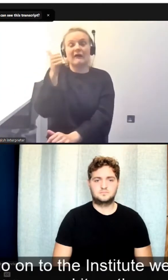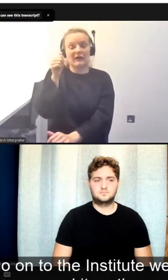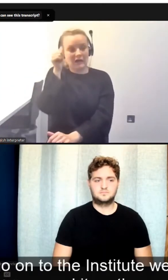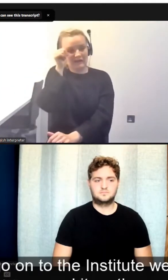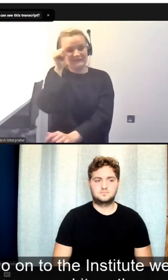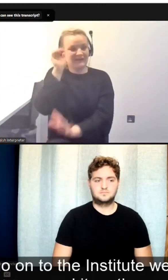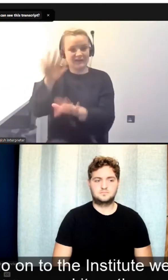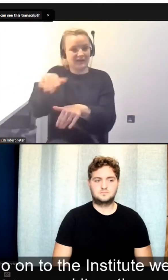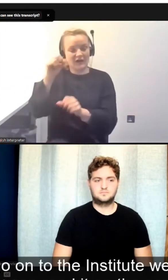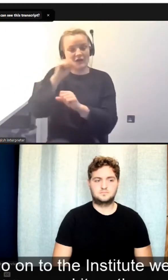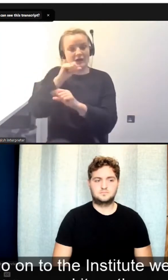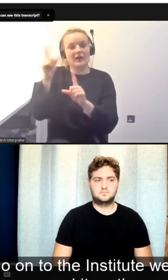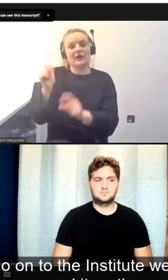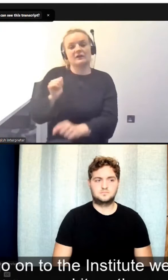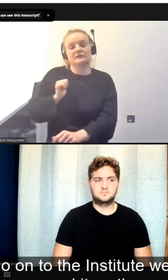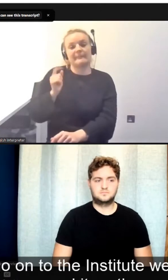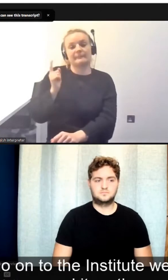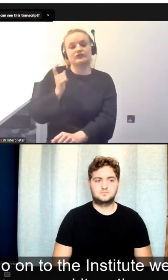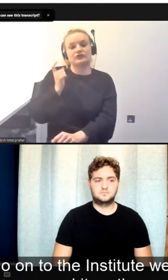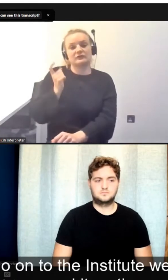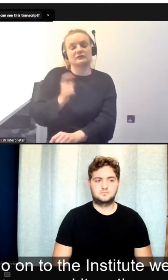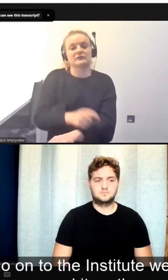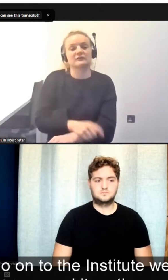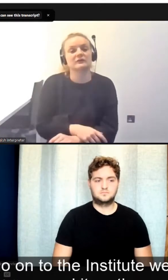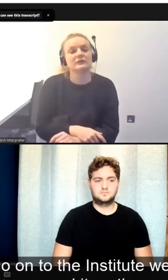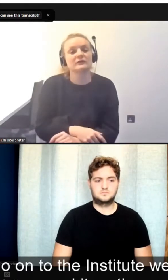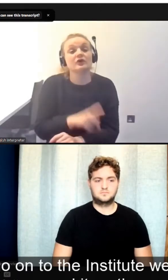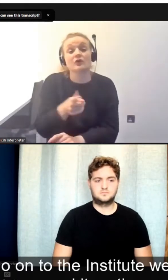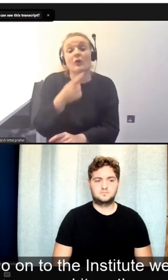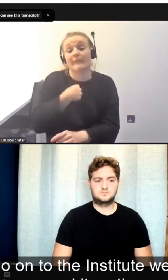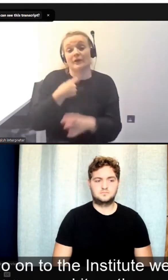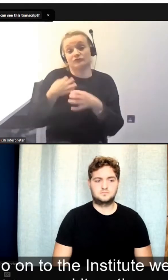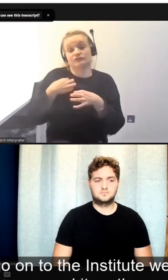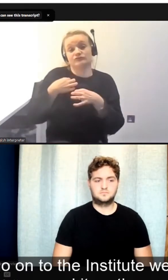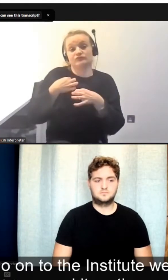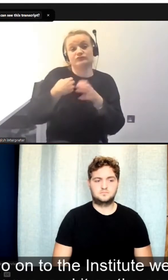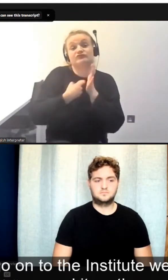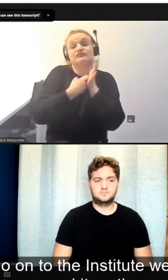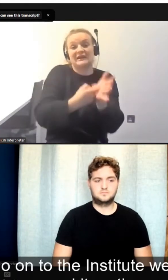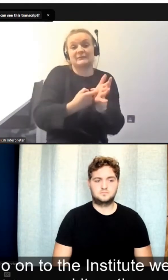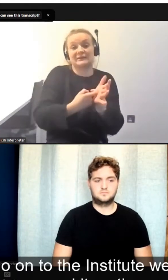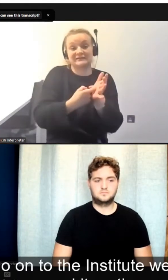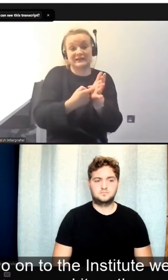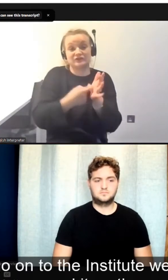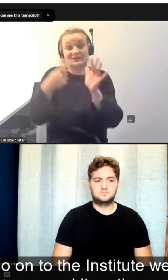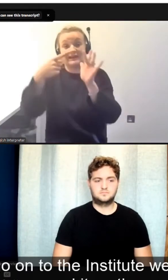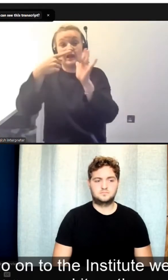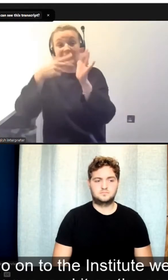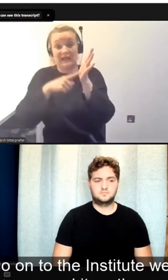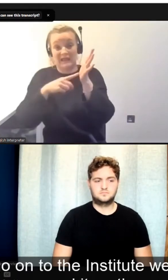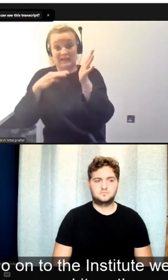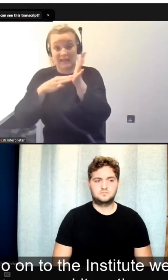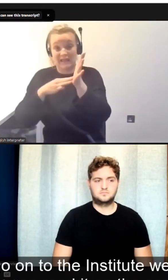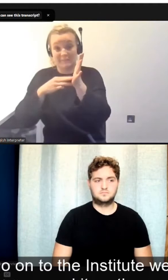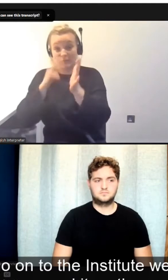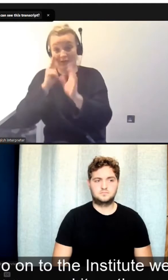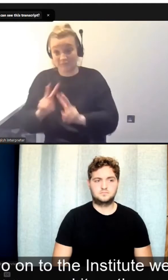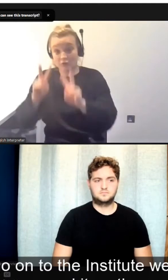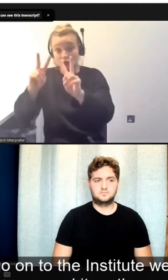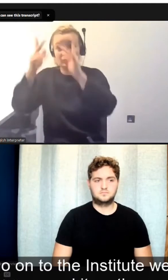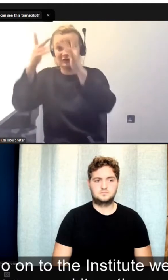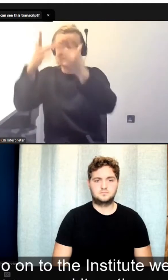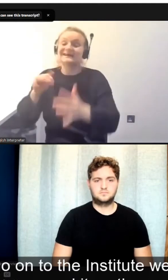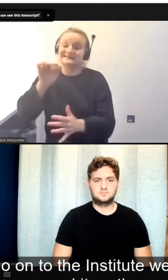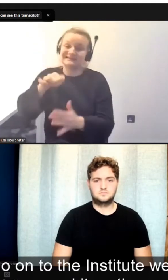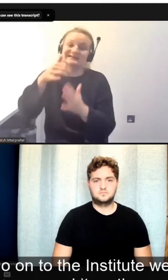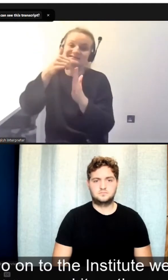encourage you to do is go on to the Institute website, that everything is in text